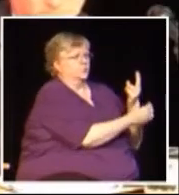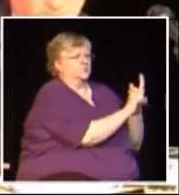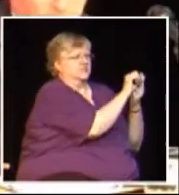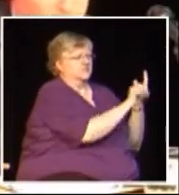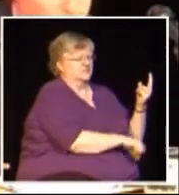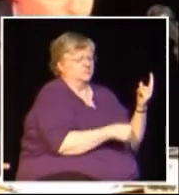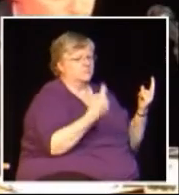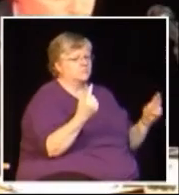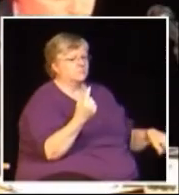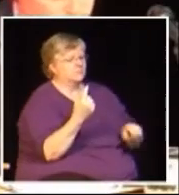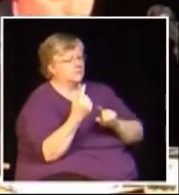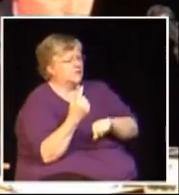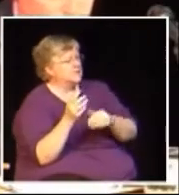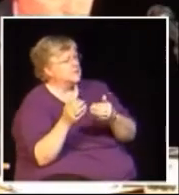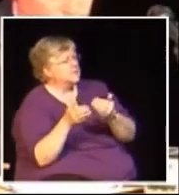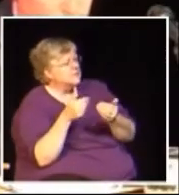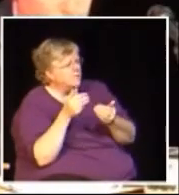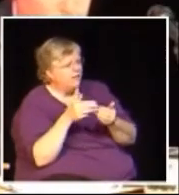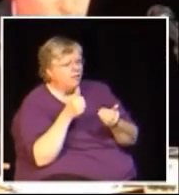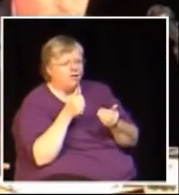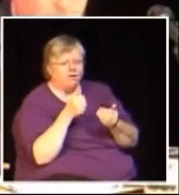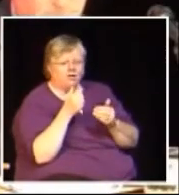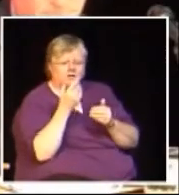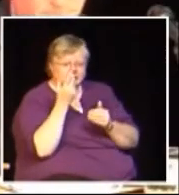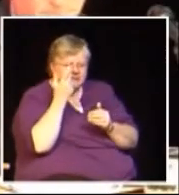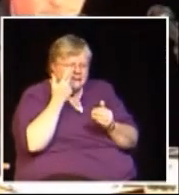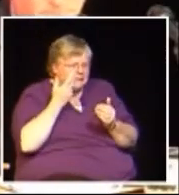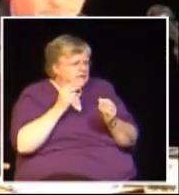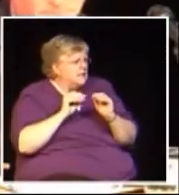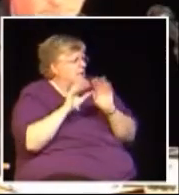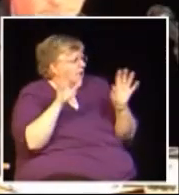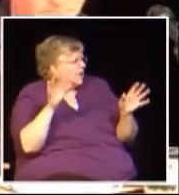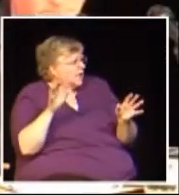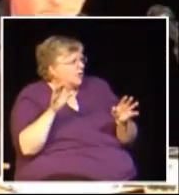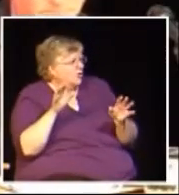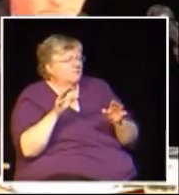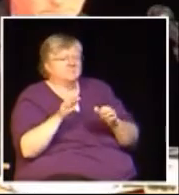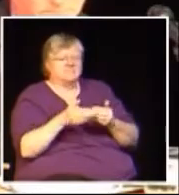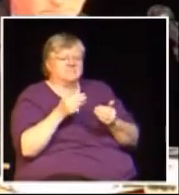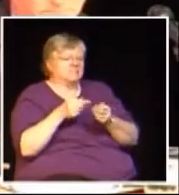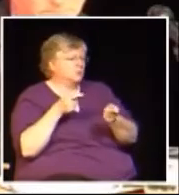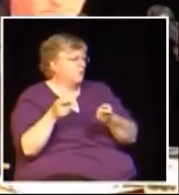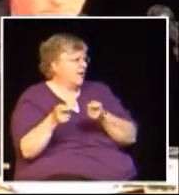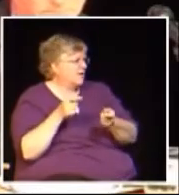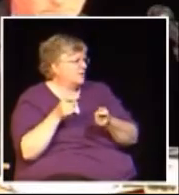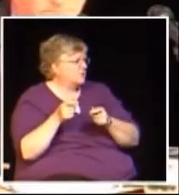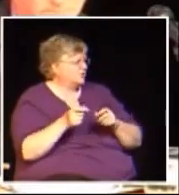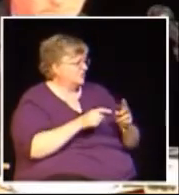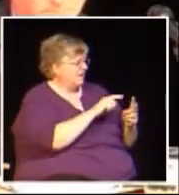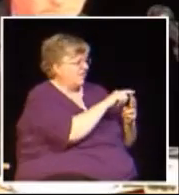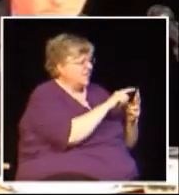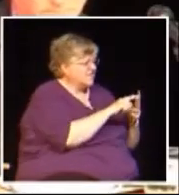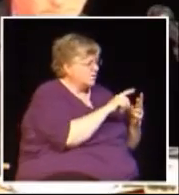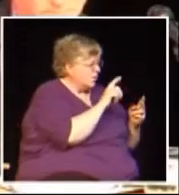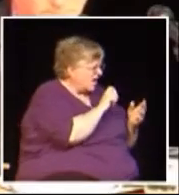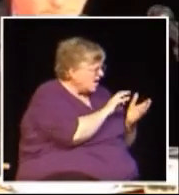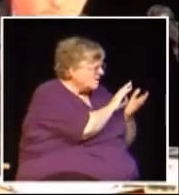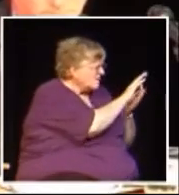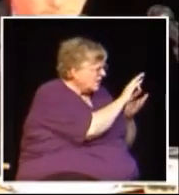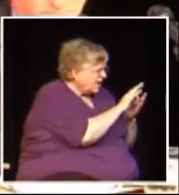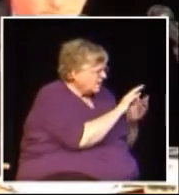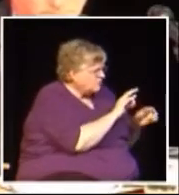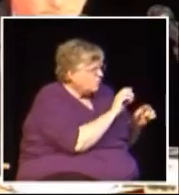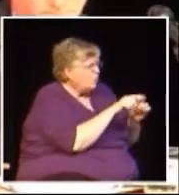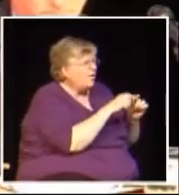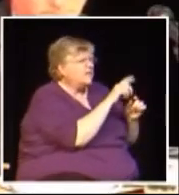And the HST is simple, transparent and understandable. In agriculture under the PST retailers had to track